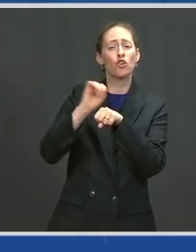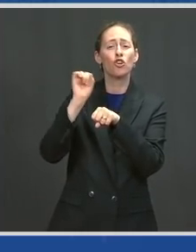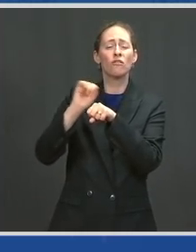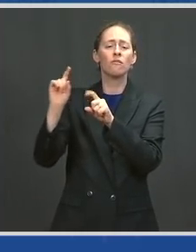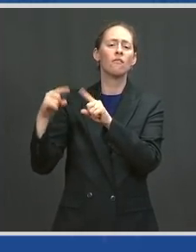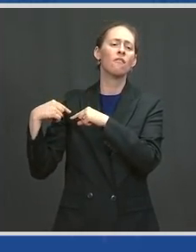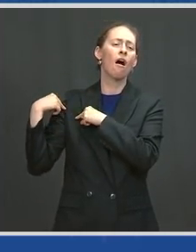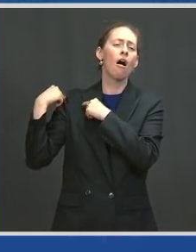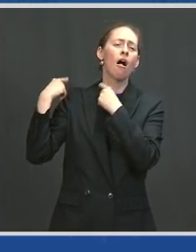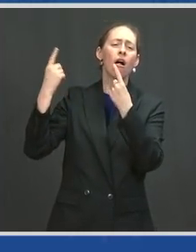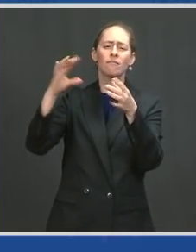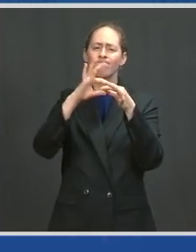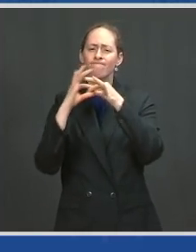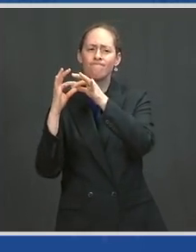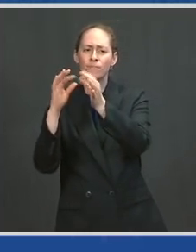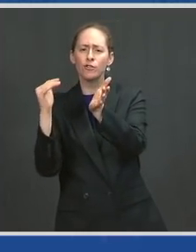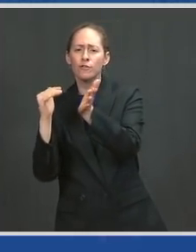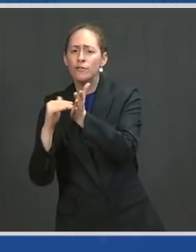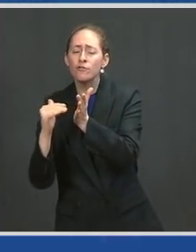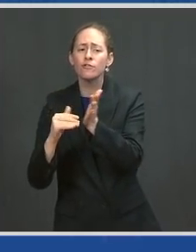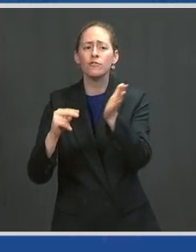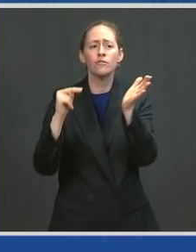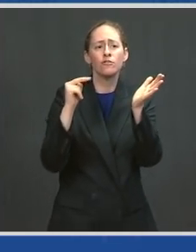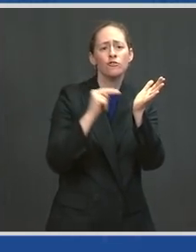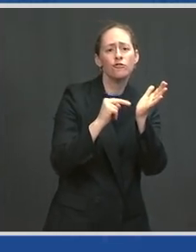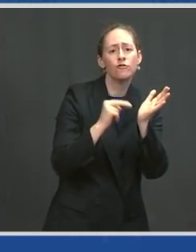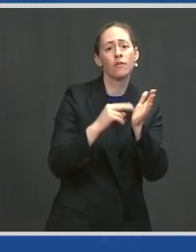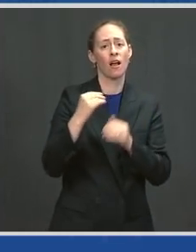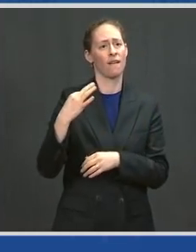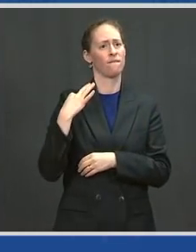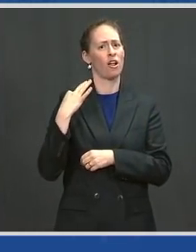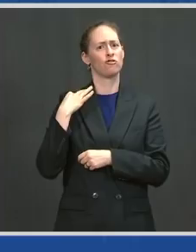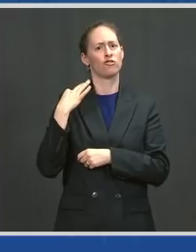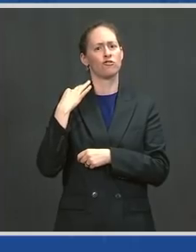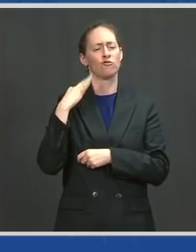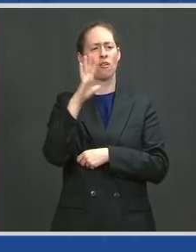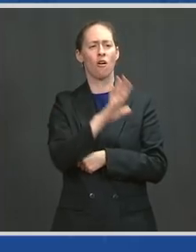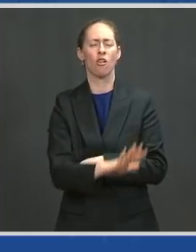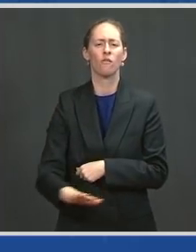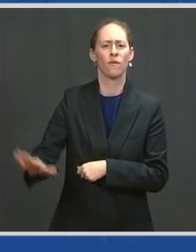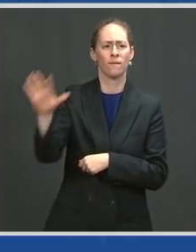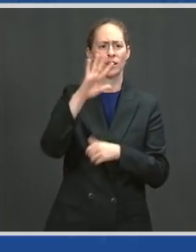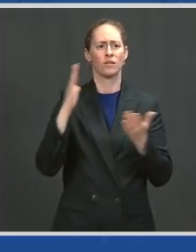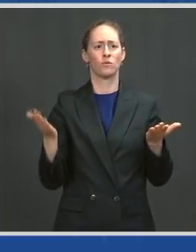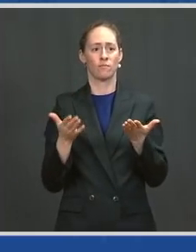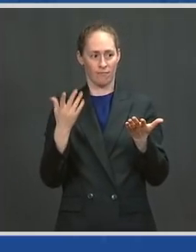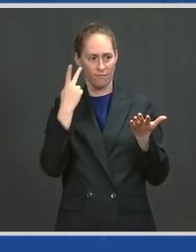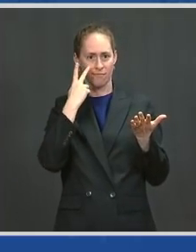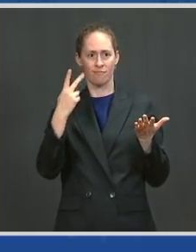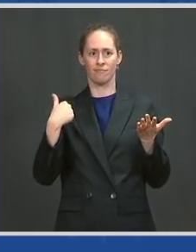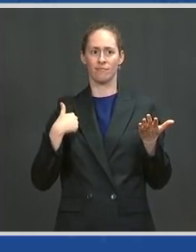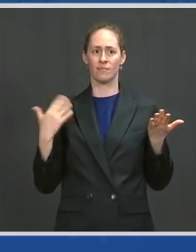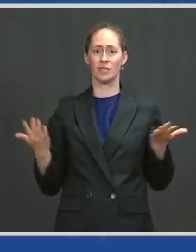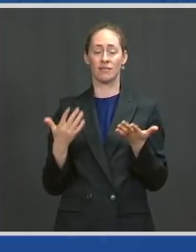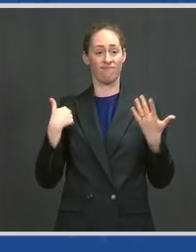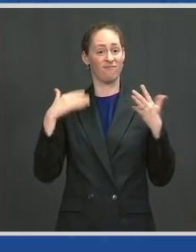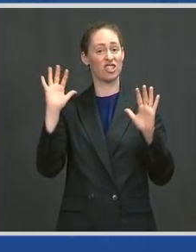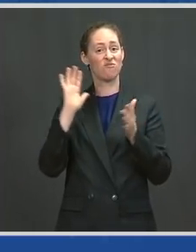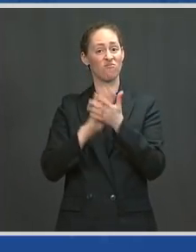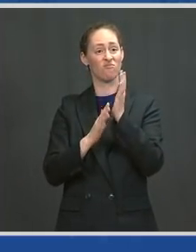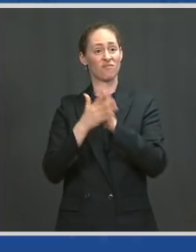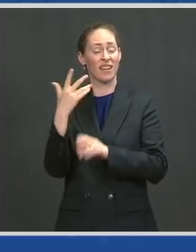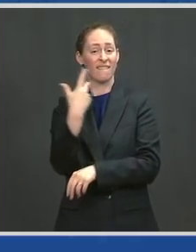nurses, and volunteers all over the country, I am able to be here today, fully vaccinated and without a mask.